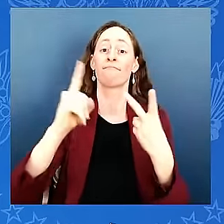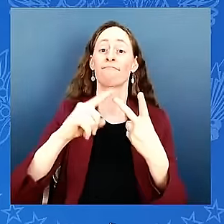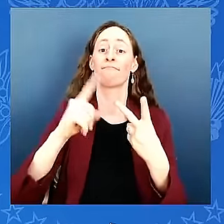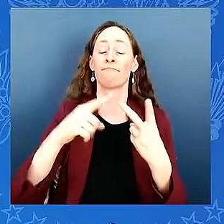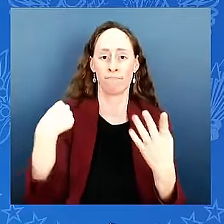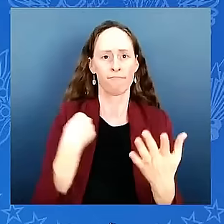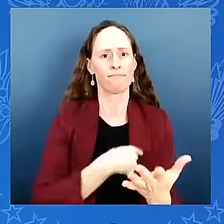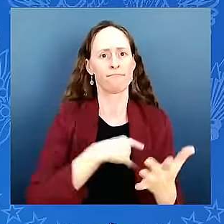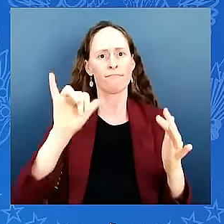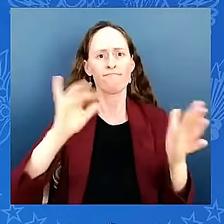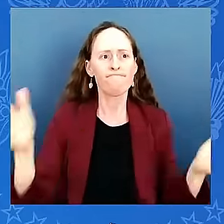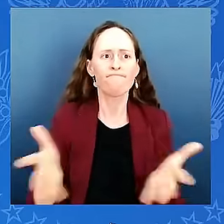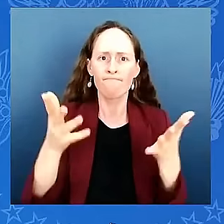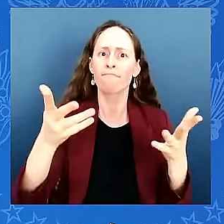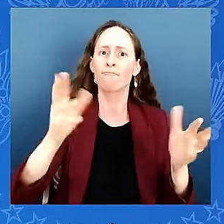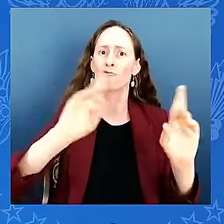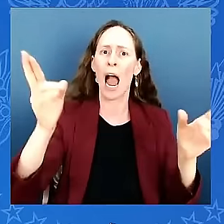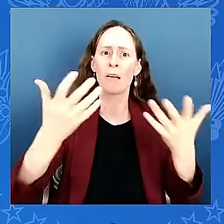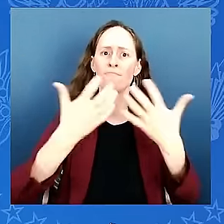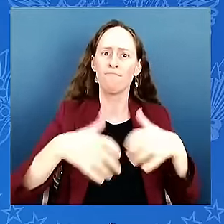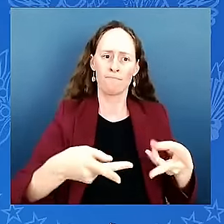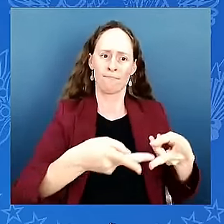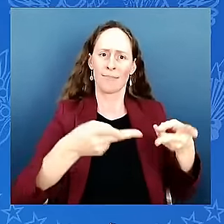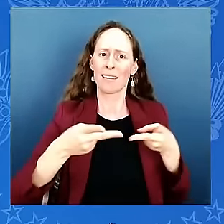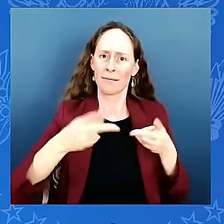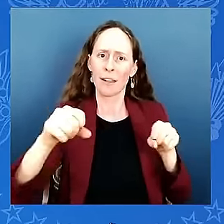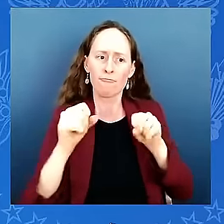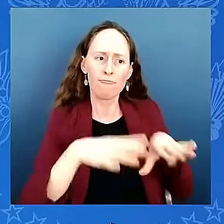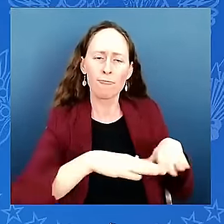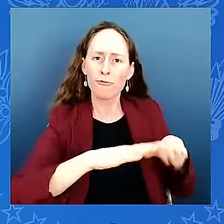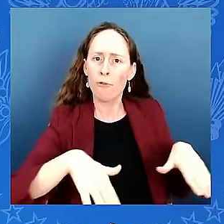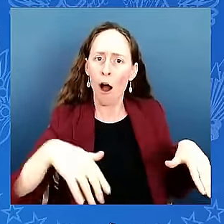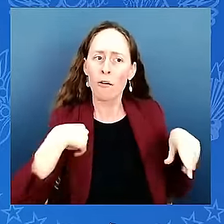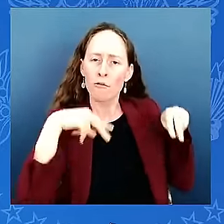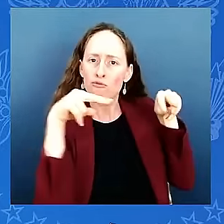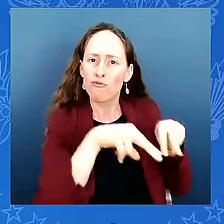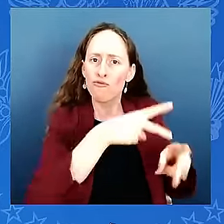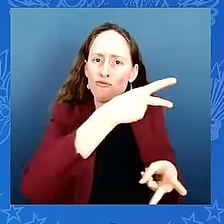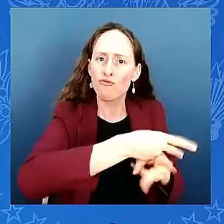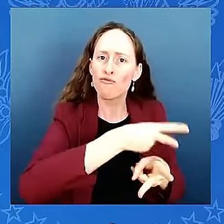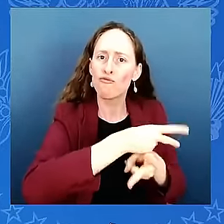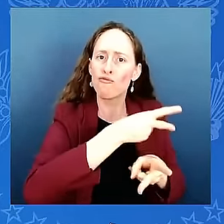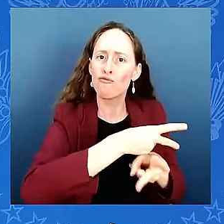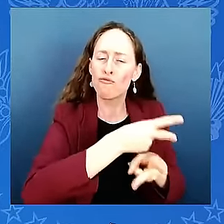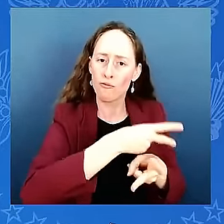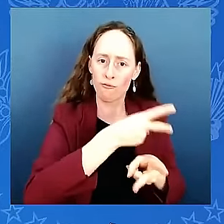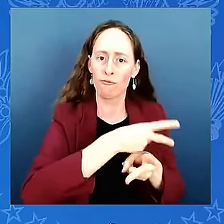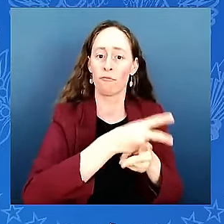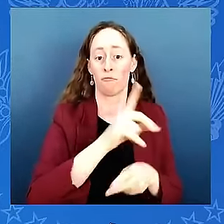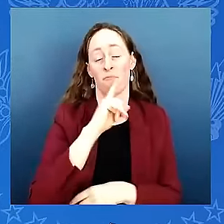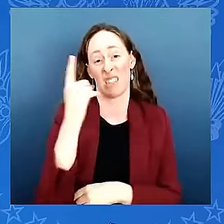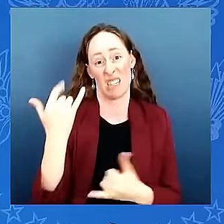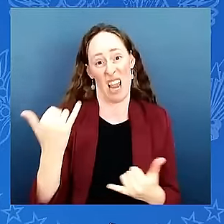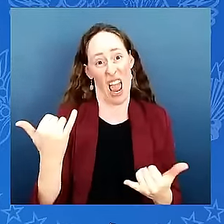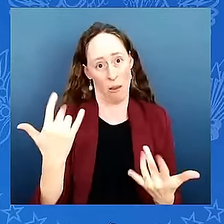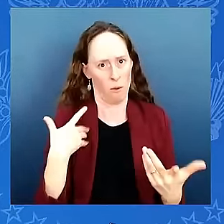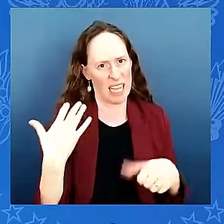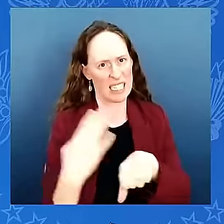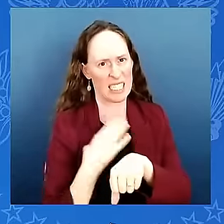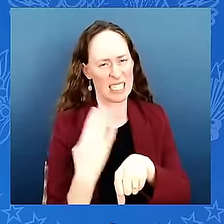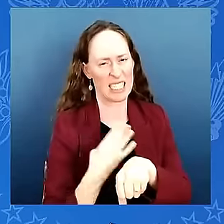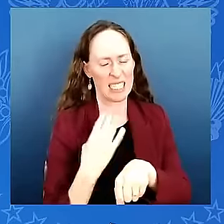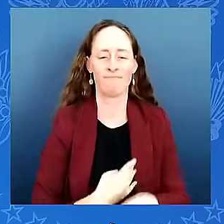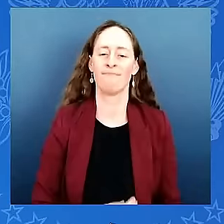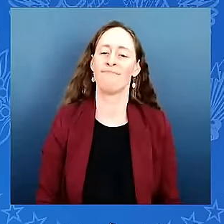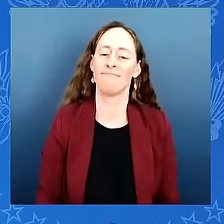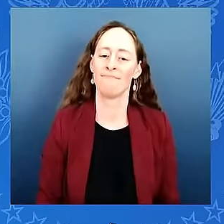so that's it mr president it's a it's a game changer for us i'll tell you what i can see frederick douglass book behind you he's proud